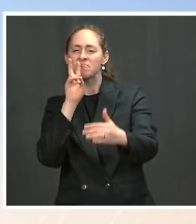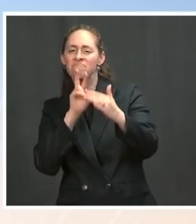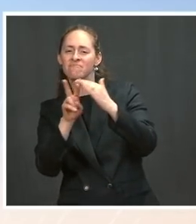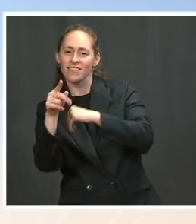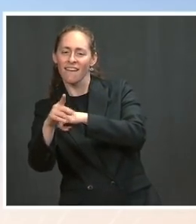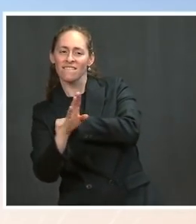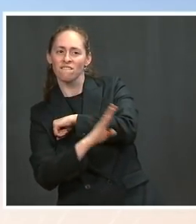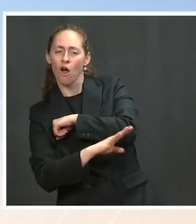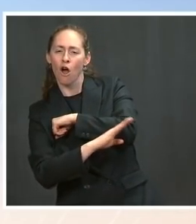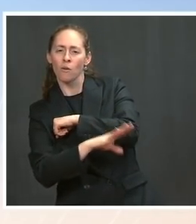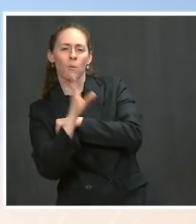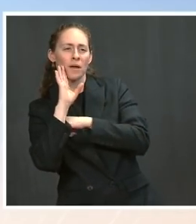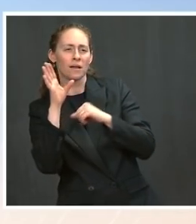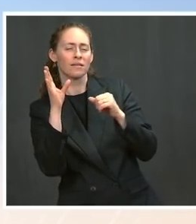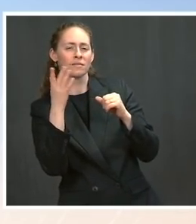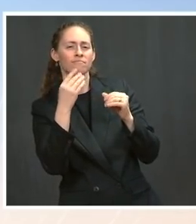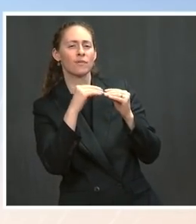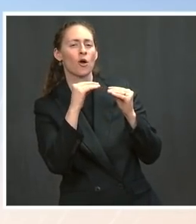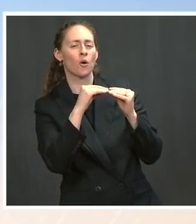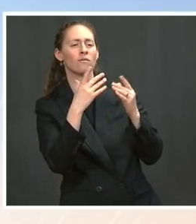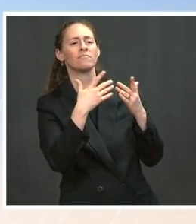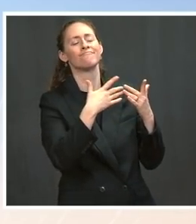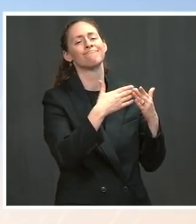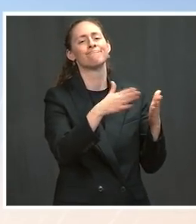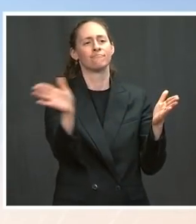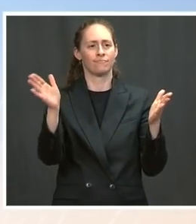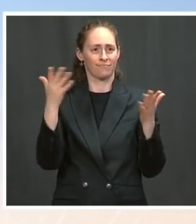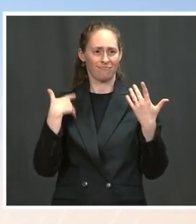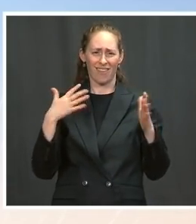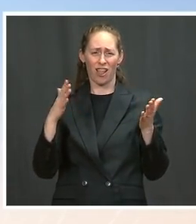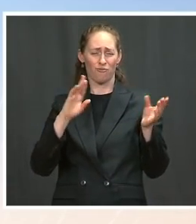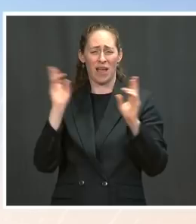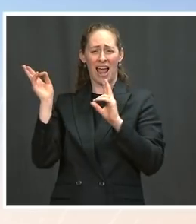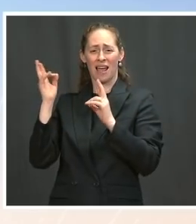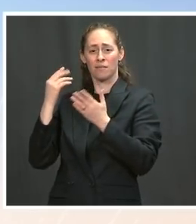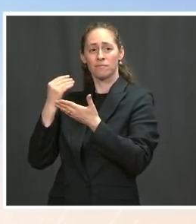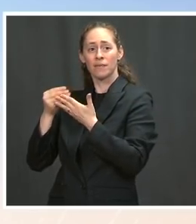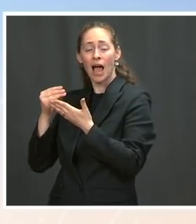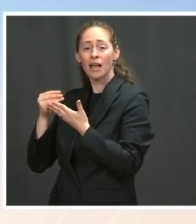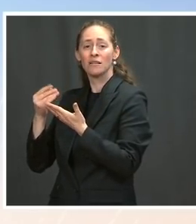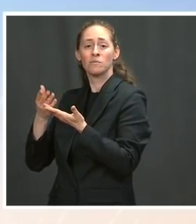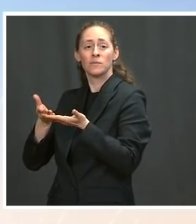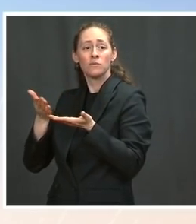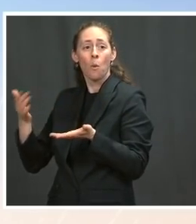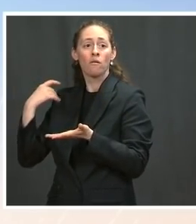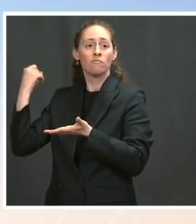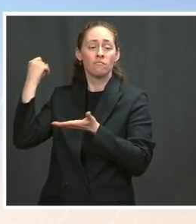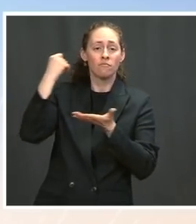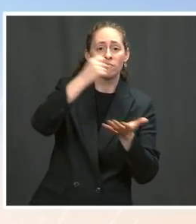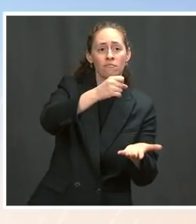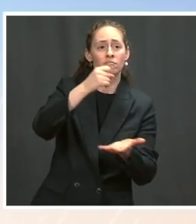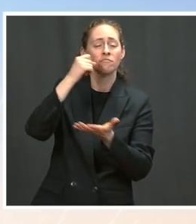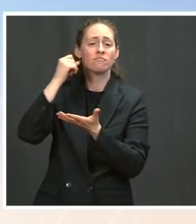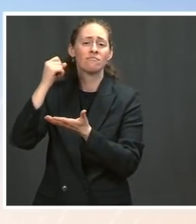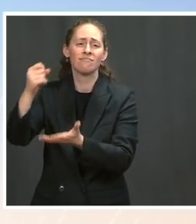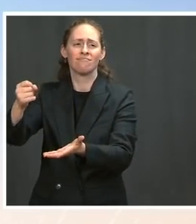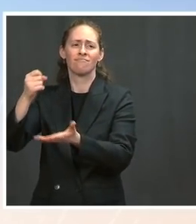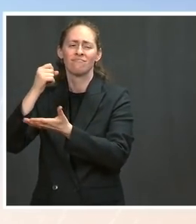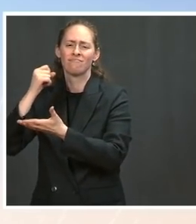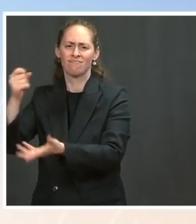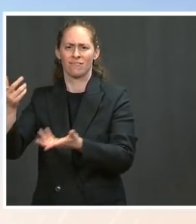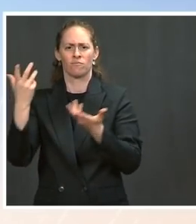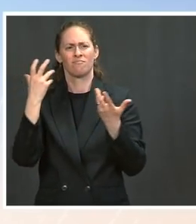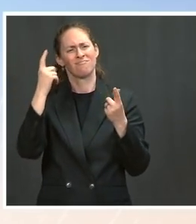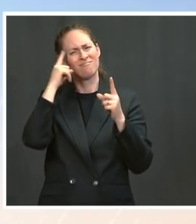quickly. They have the resources now. We have mitigation steps and measures that have been put out by the CDC. And he is working,